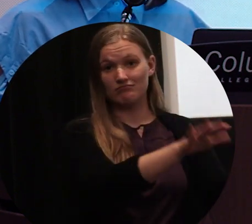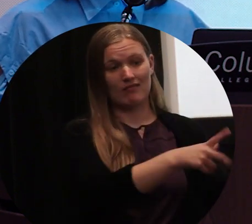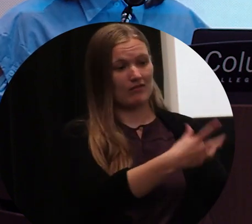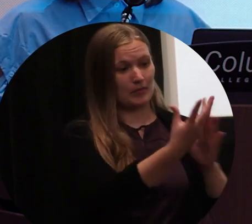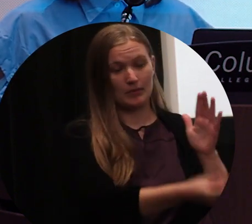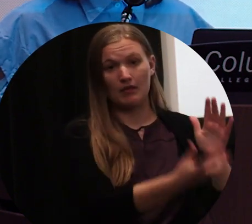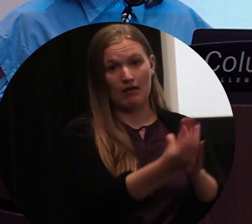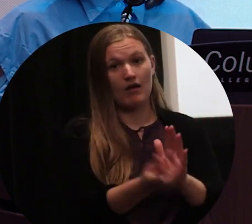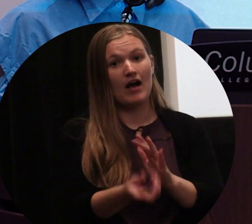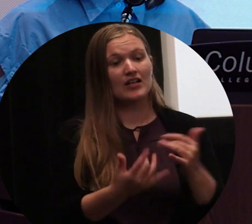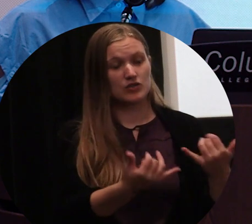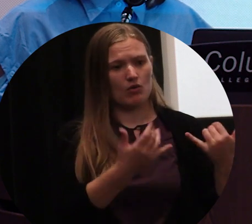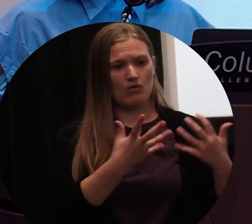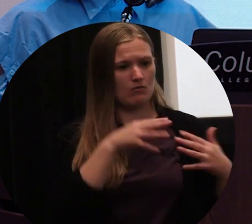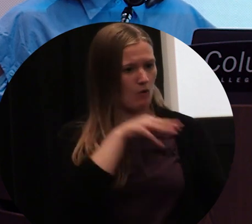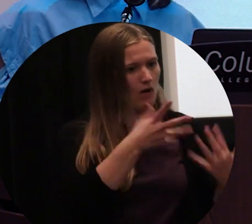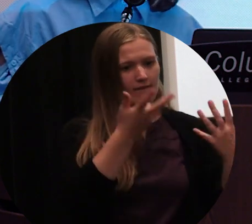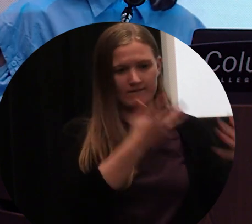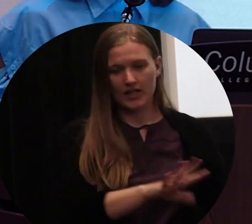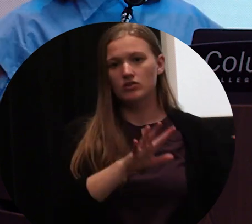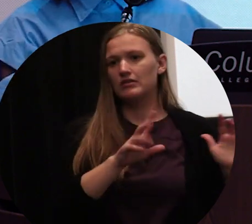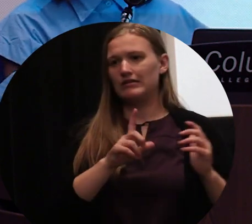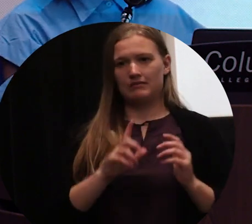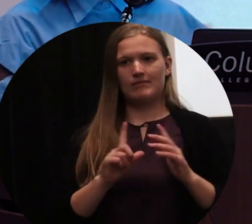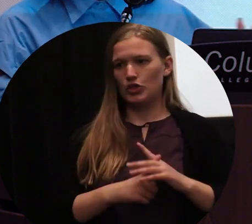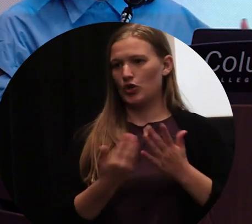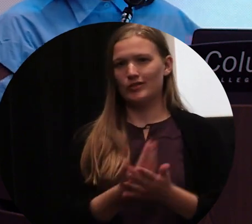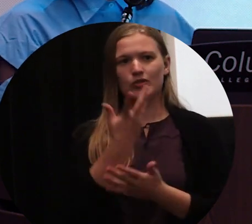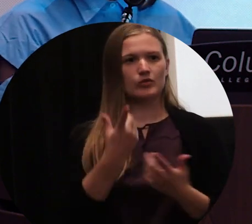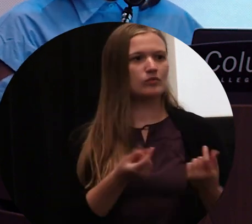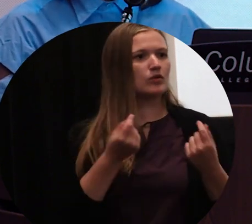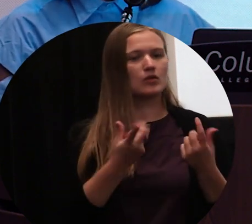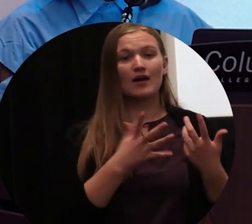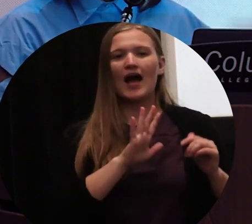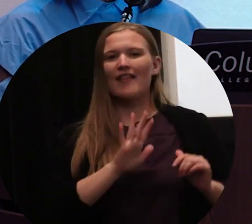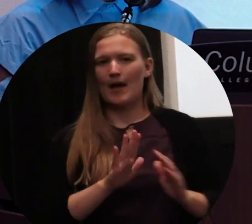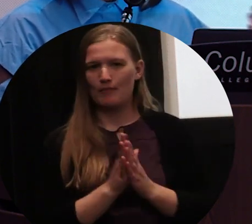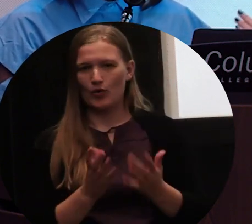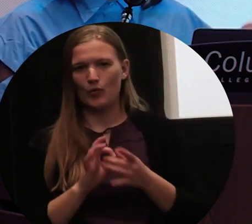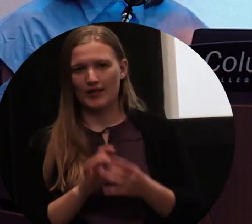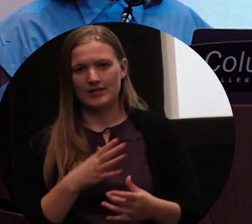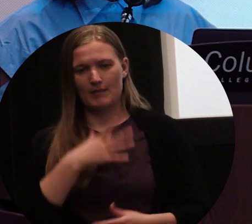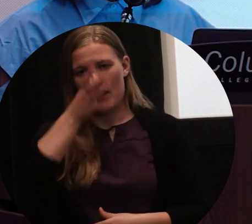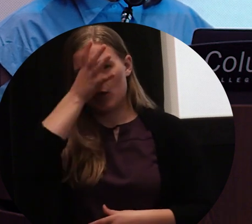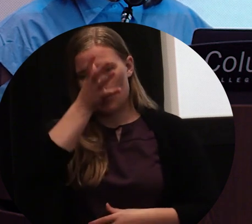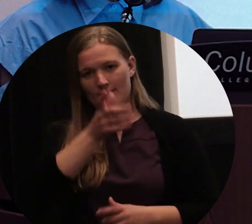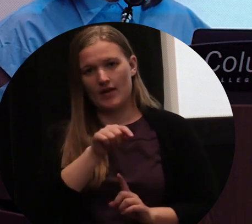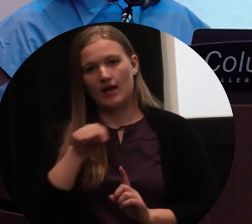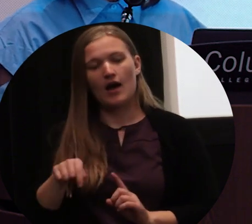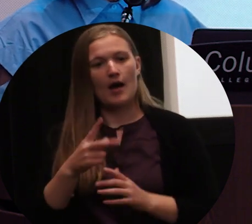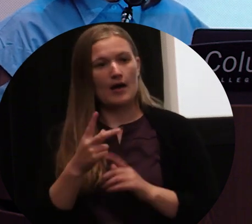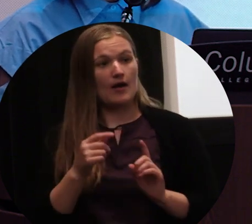fought in the war. And so a lot of the things that I talk about also in that book is related to my grandfather on the other side.